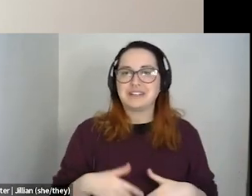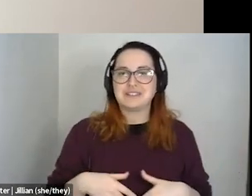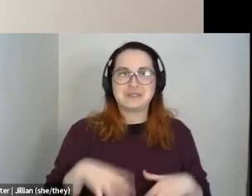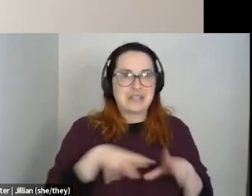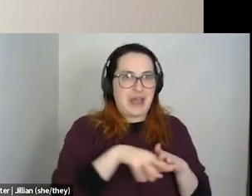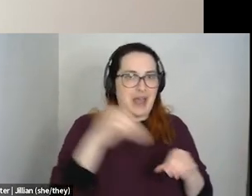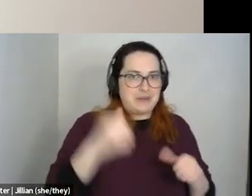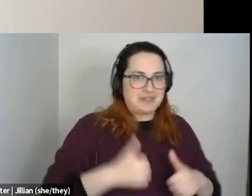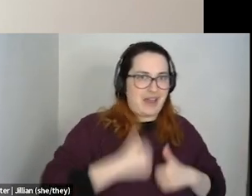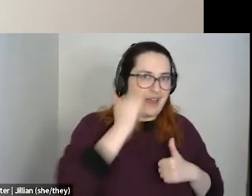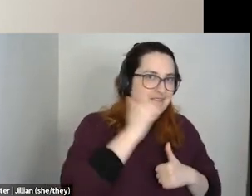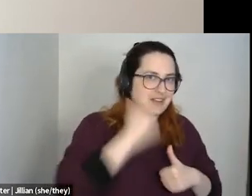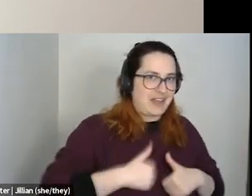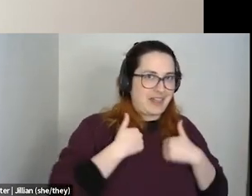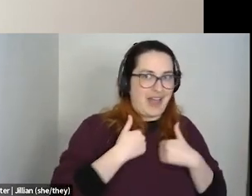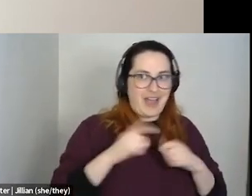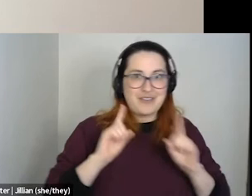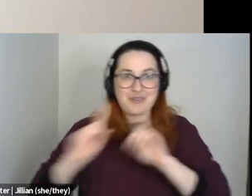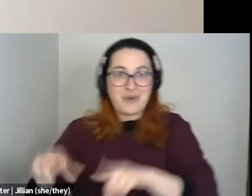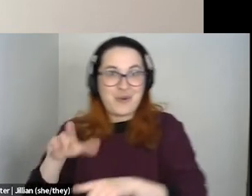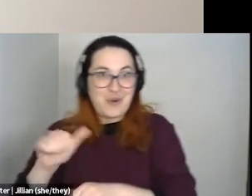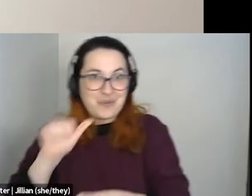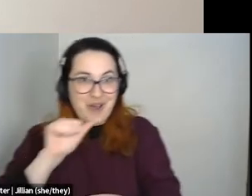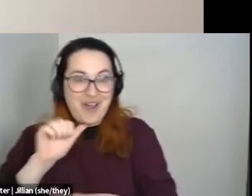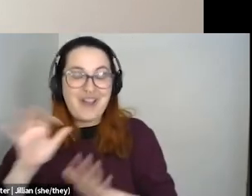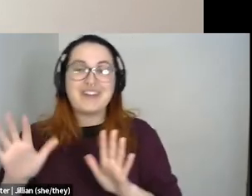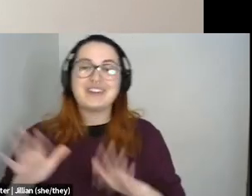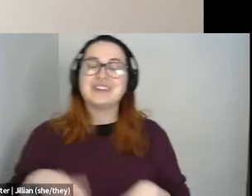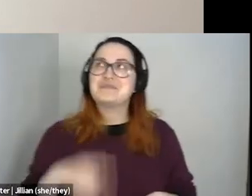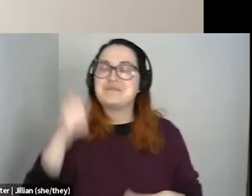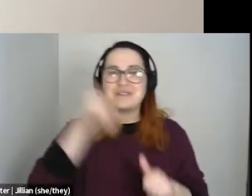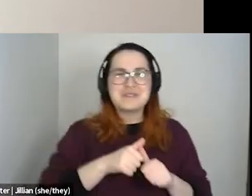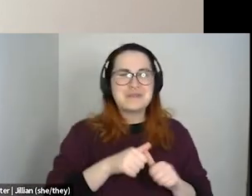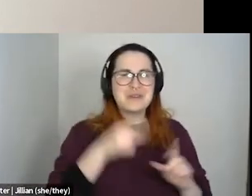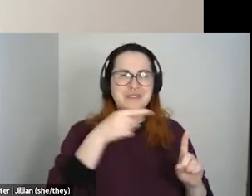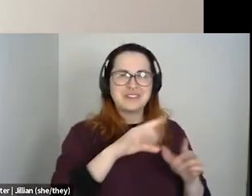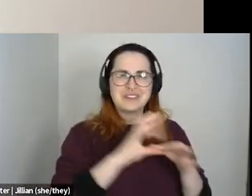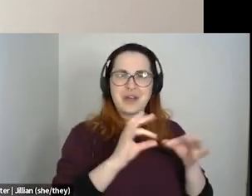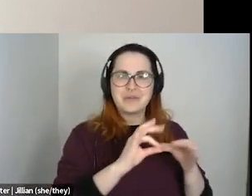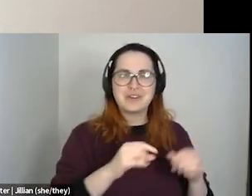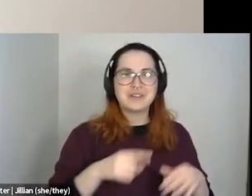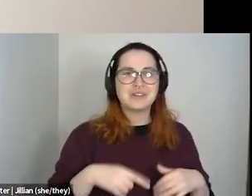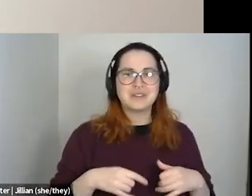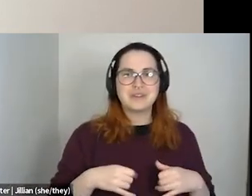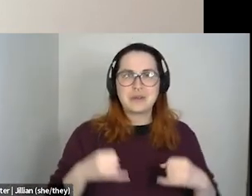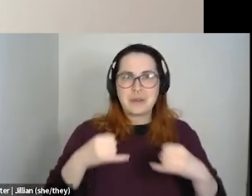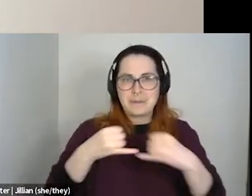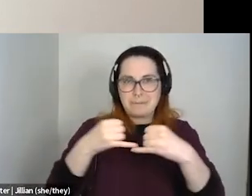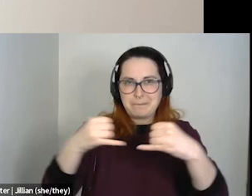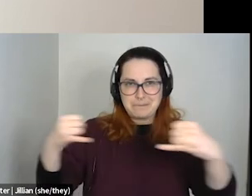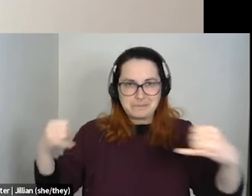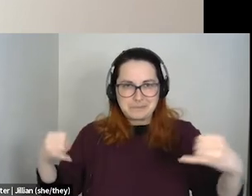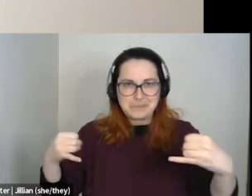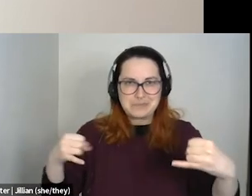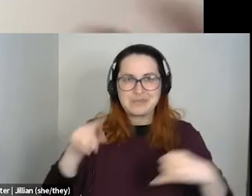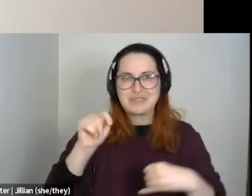you know, living day to day in Yarmouth. It was like, and I remember Diane saying something like you kind of crossed over, like once you got to around like Tantal and all of